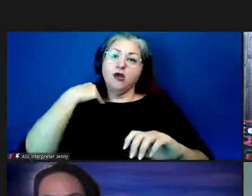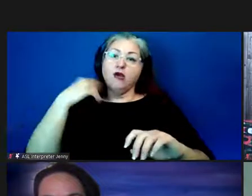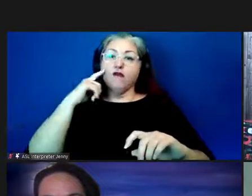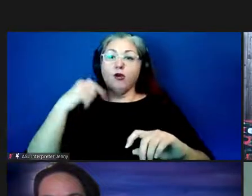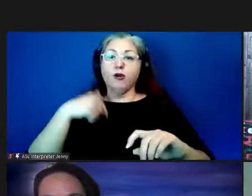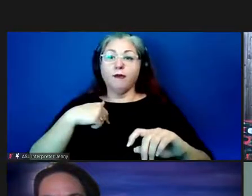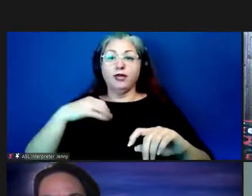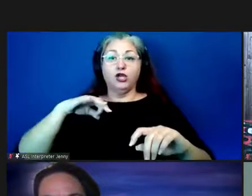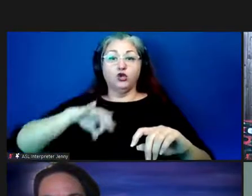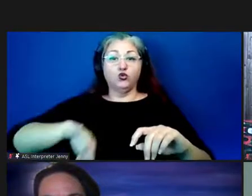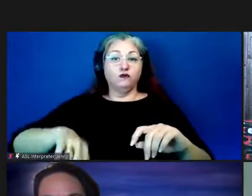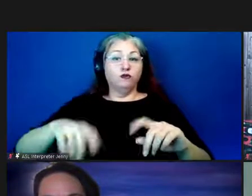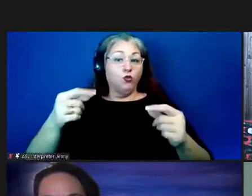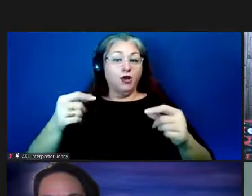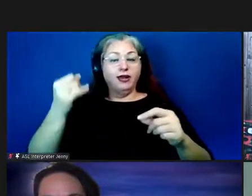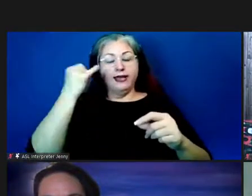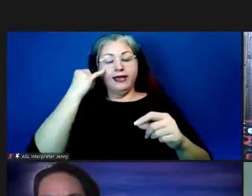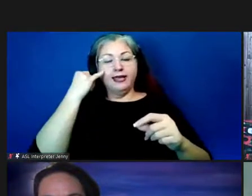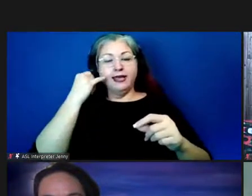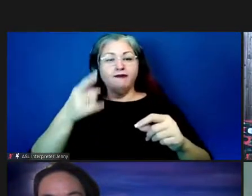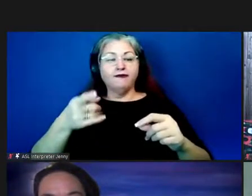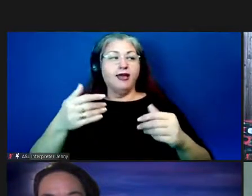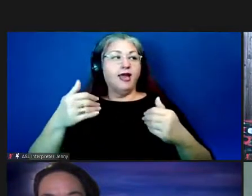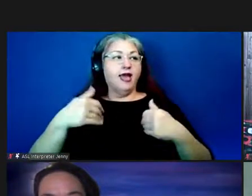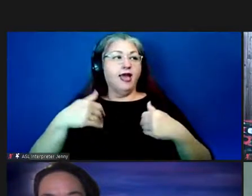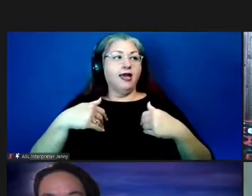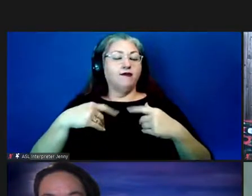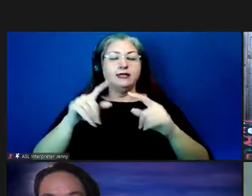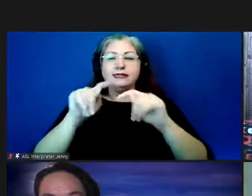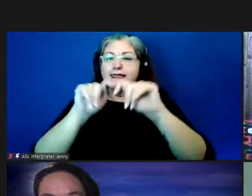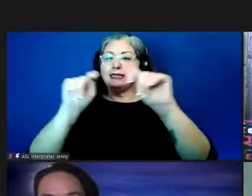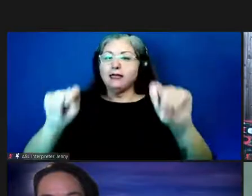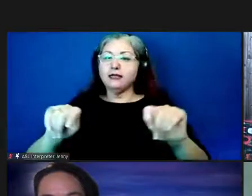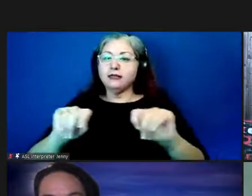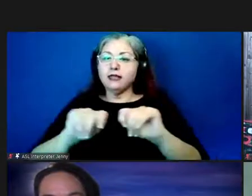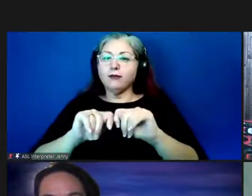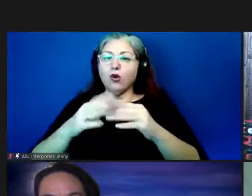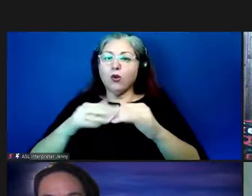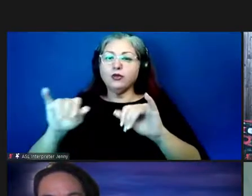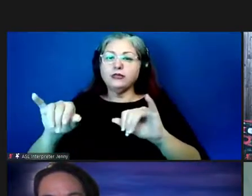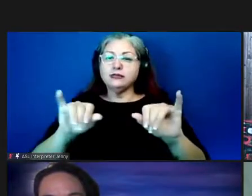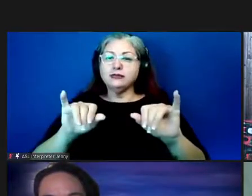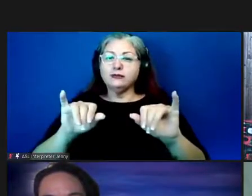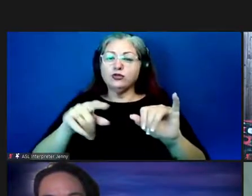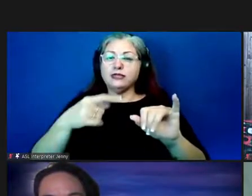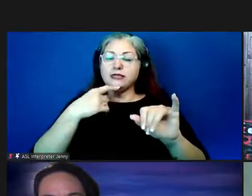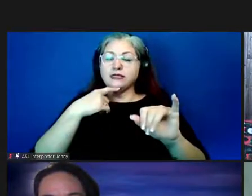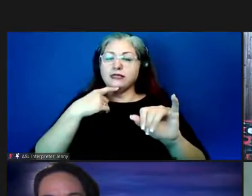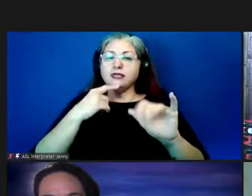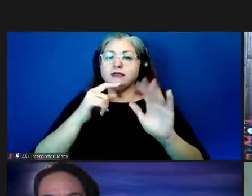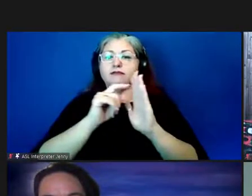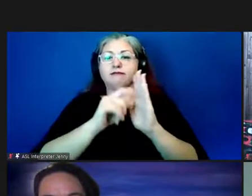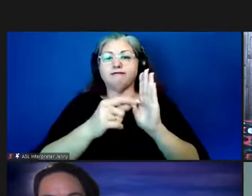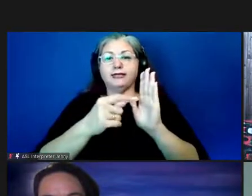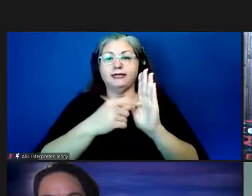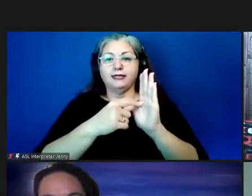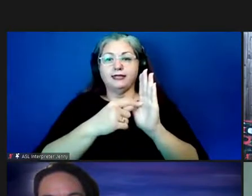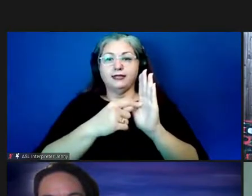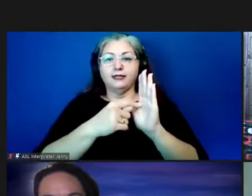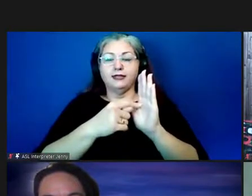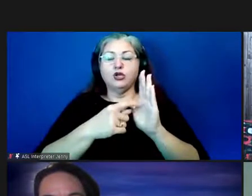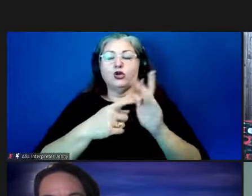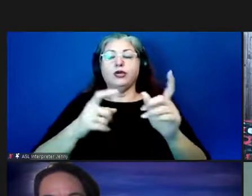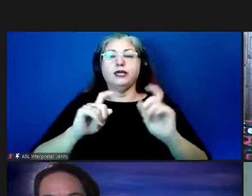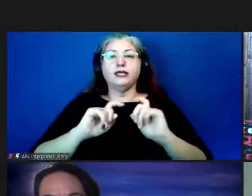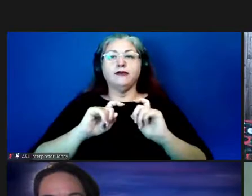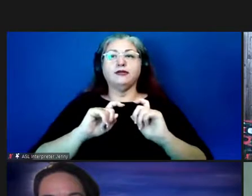would be useful is if there were a template similar just a template that says okay here give us